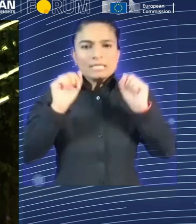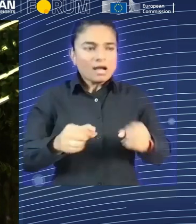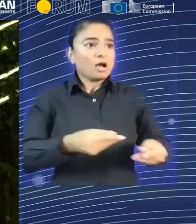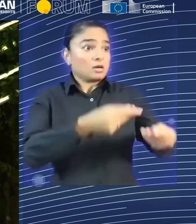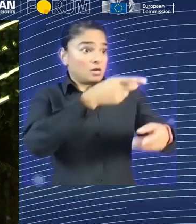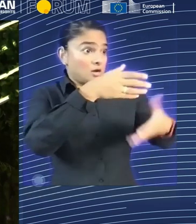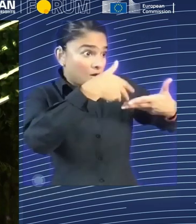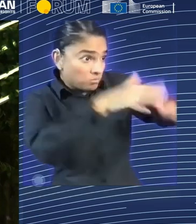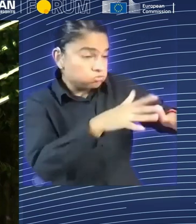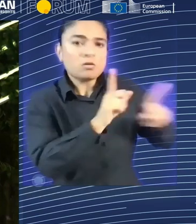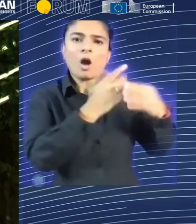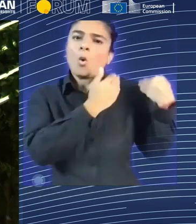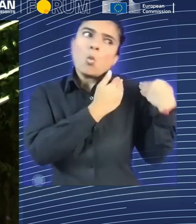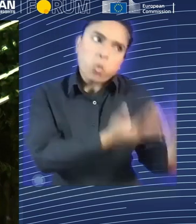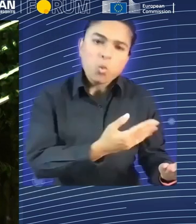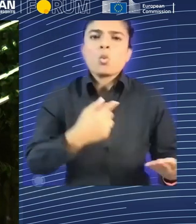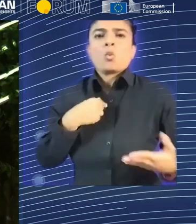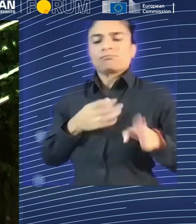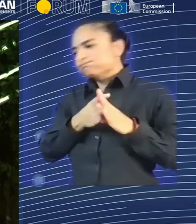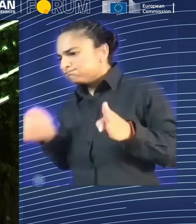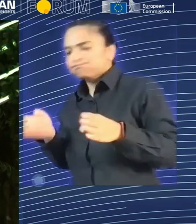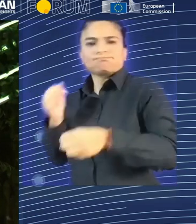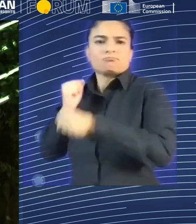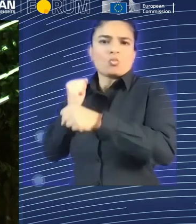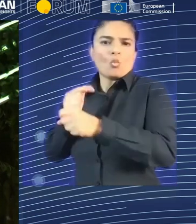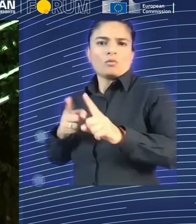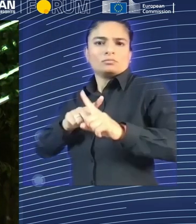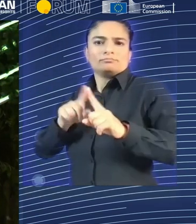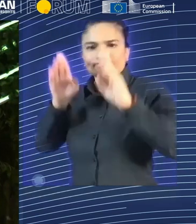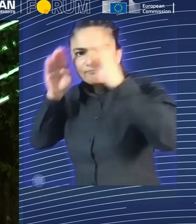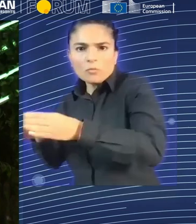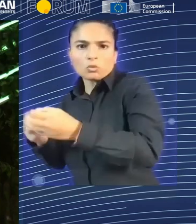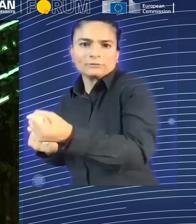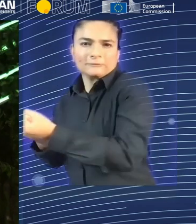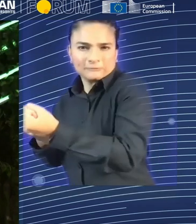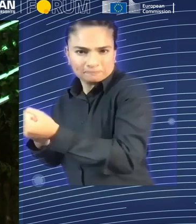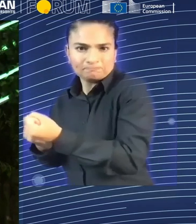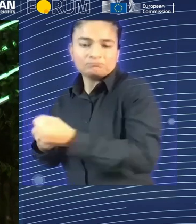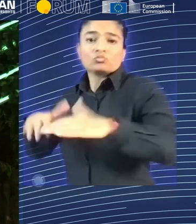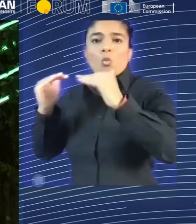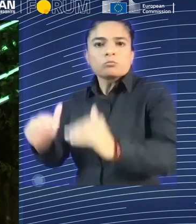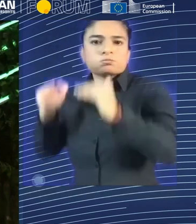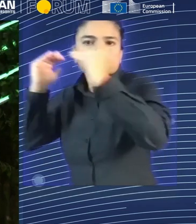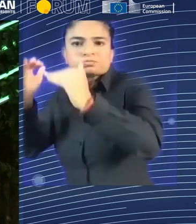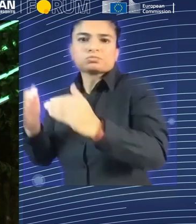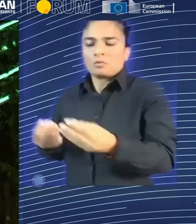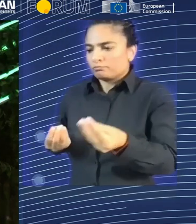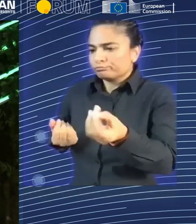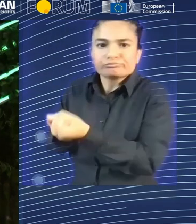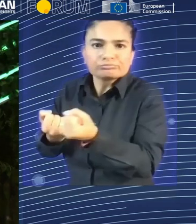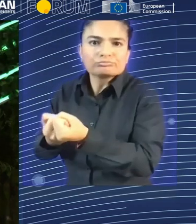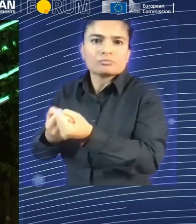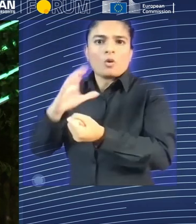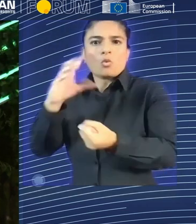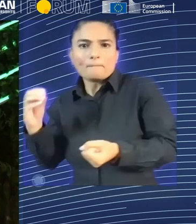But the skills shortage, as I mentioned at the start of my remarks, is an ongoing issue which we've been seeing as a trend for a number of years within the